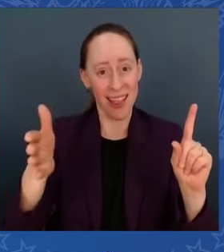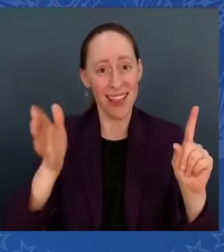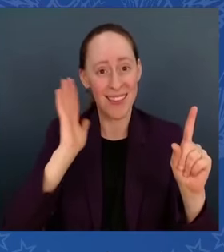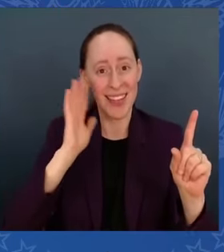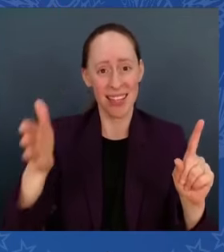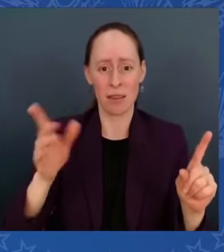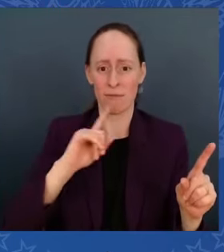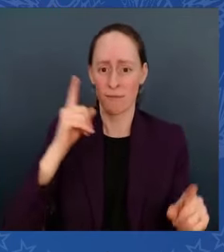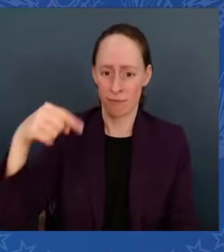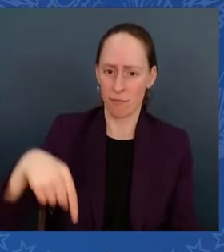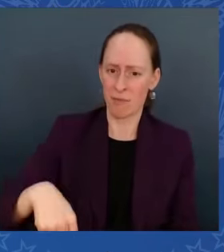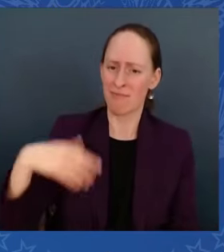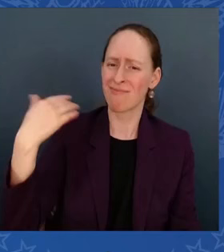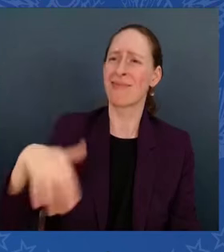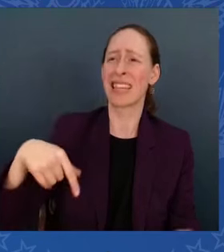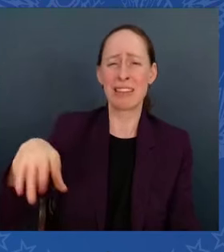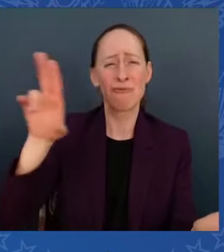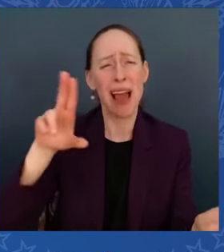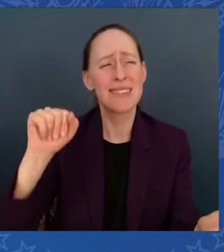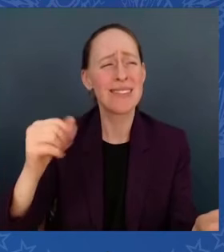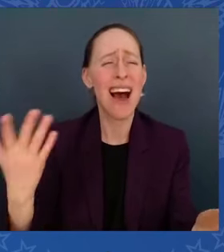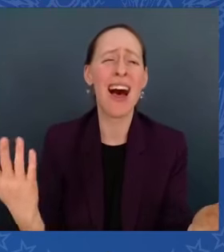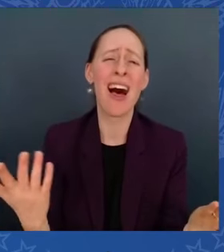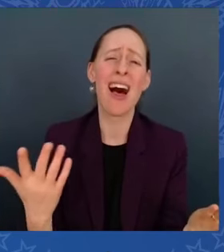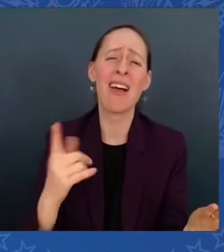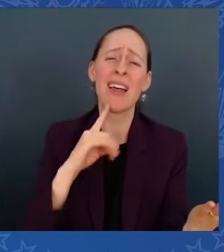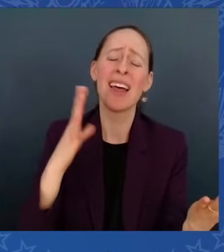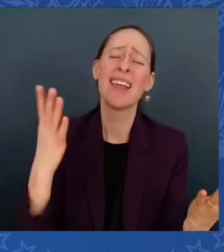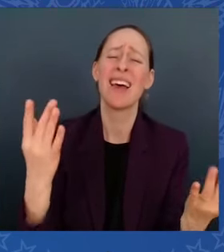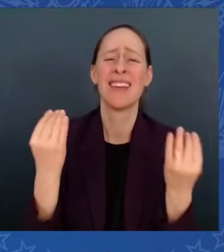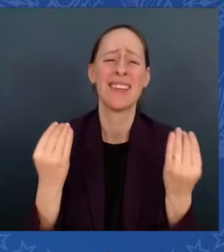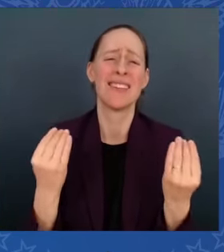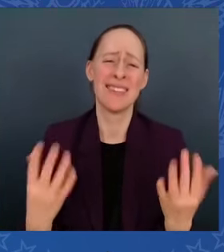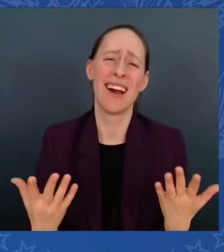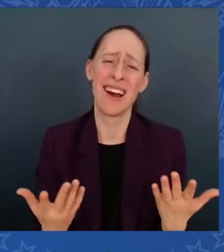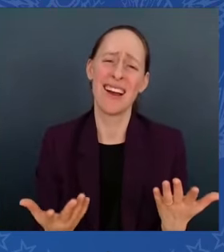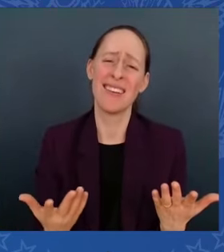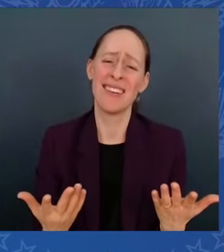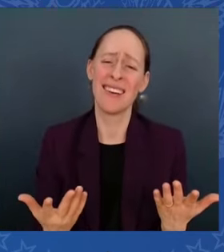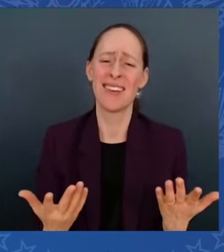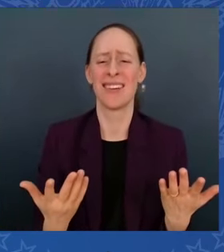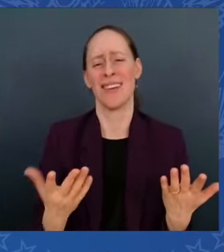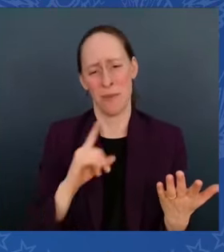how can we say we're a leading nation in the world? For God's sake, we're better than that.